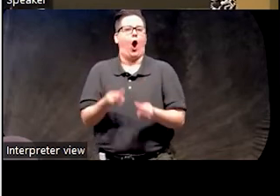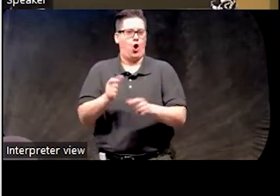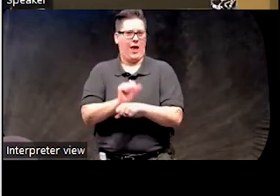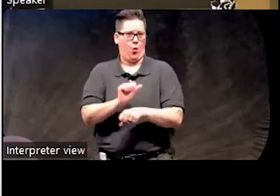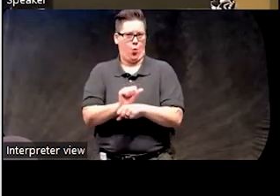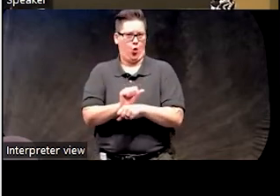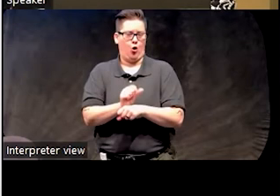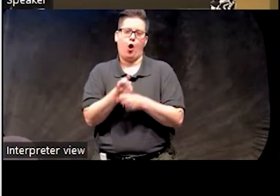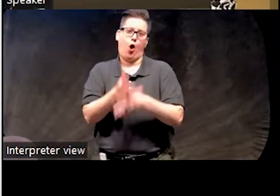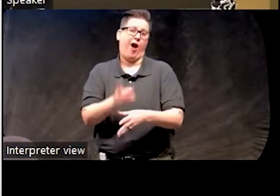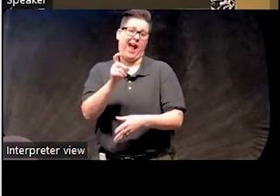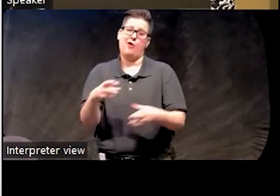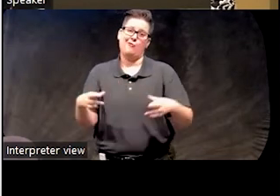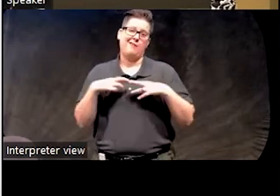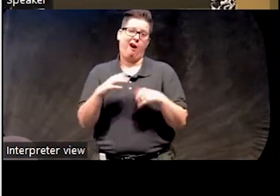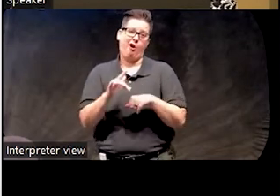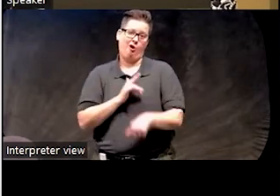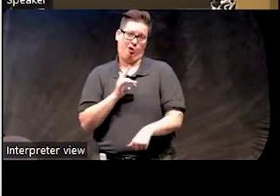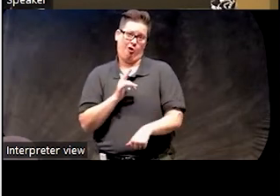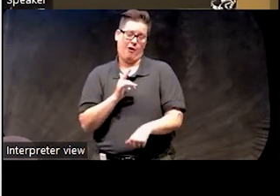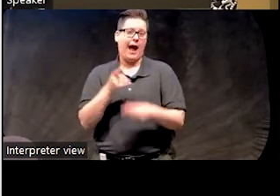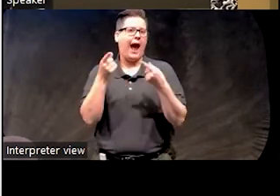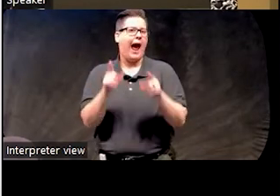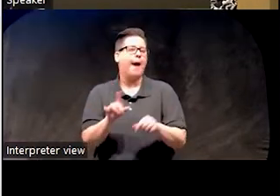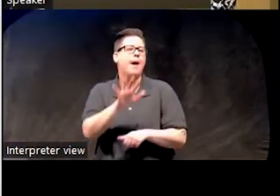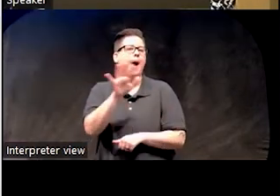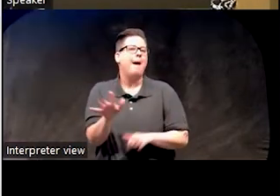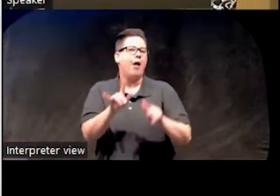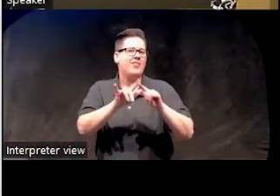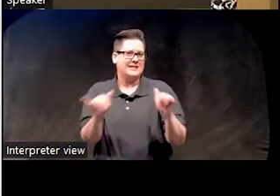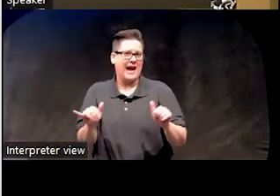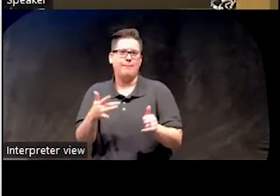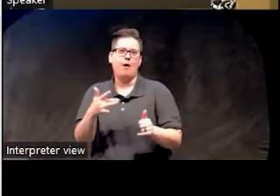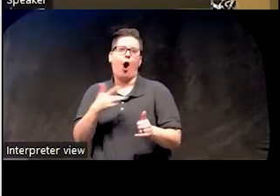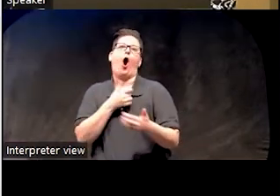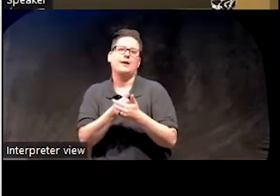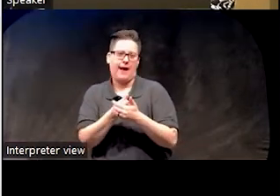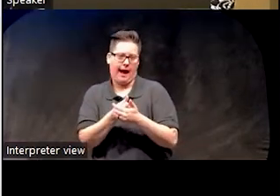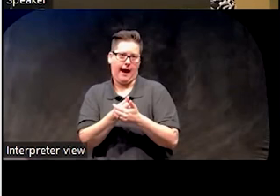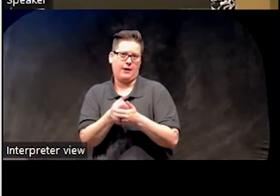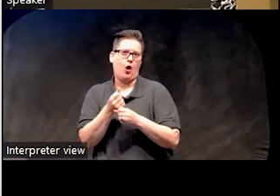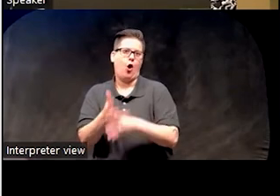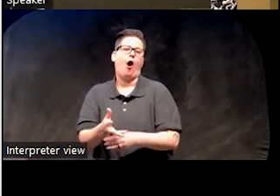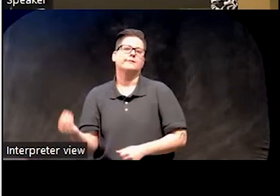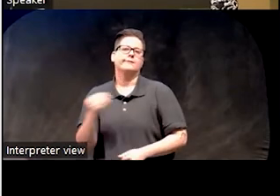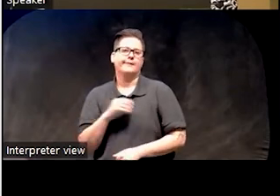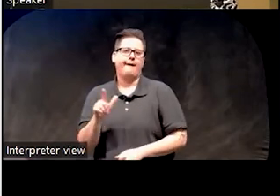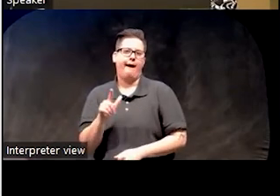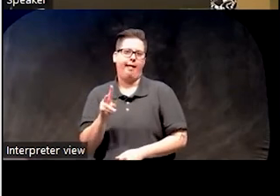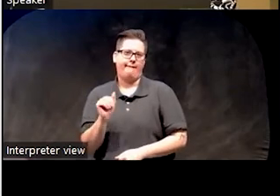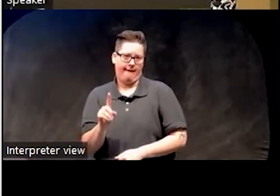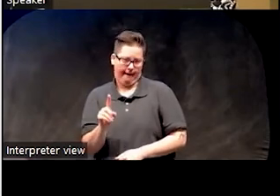ultimately resulted in him having to retire early that happened right around the same time as this major heart attack that resulted in an LVAD placement